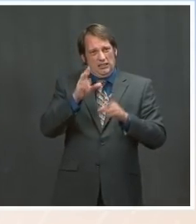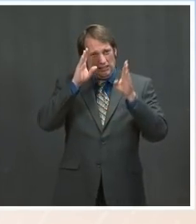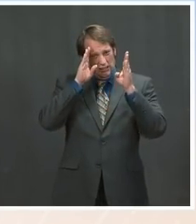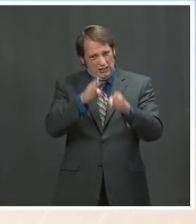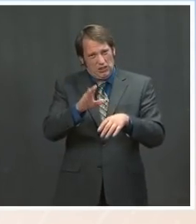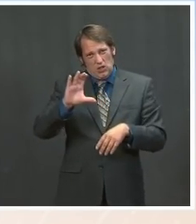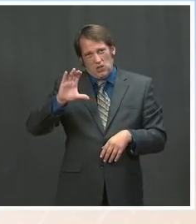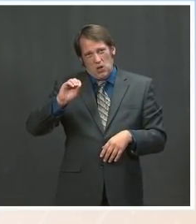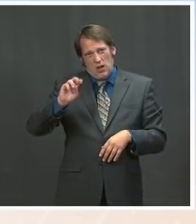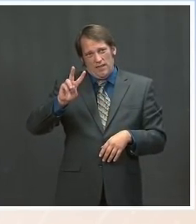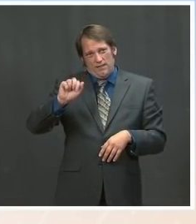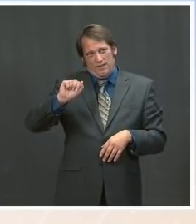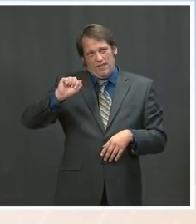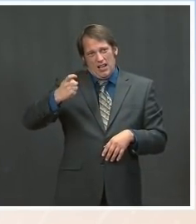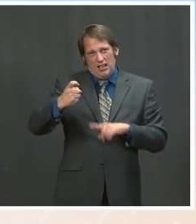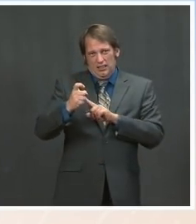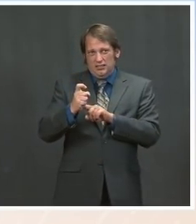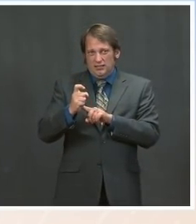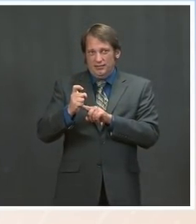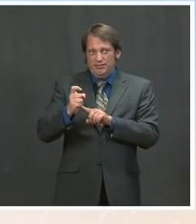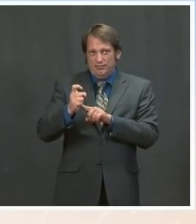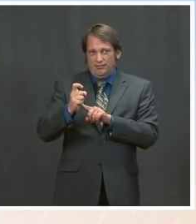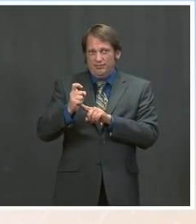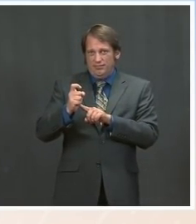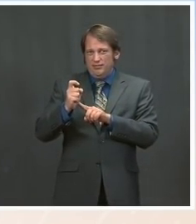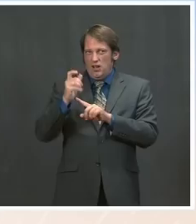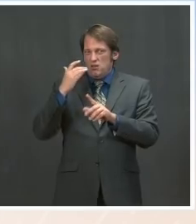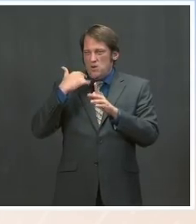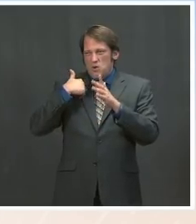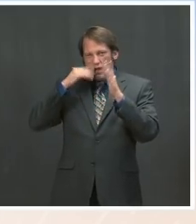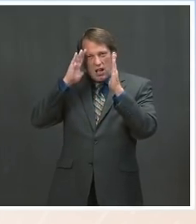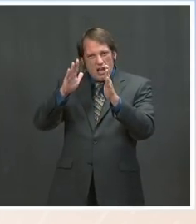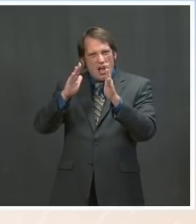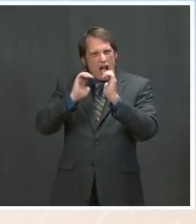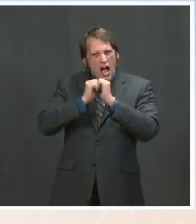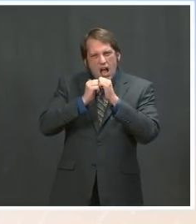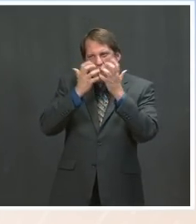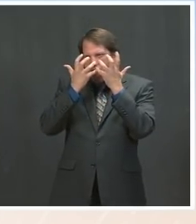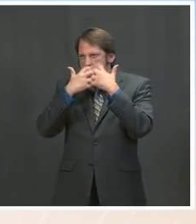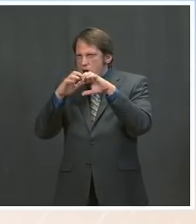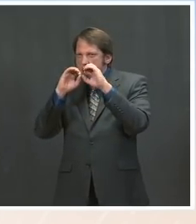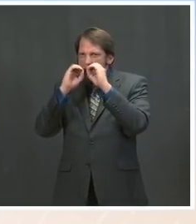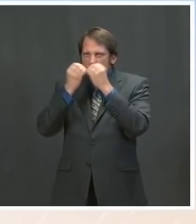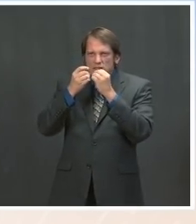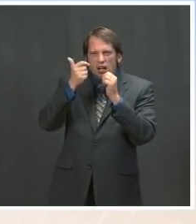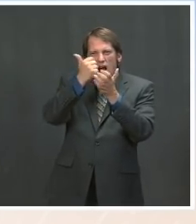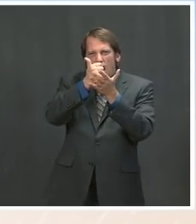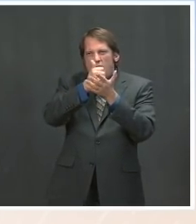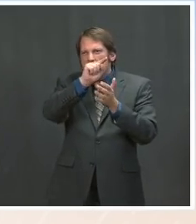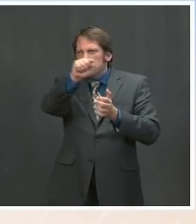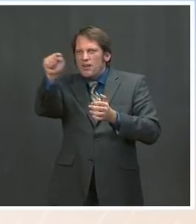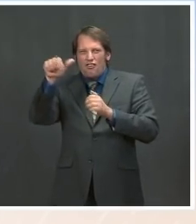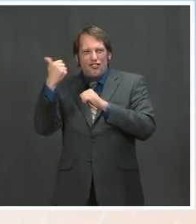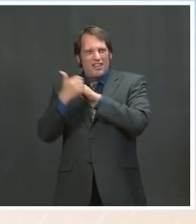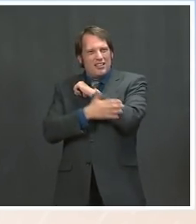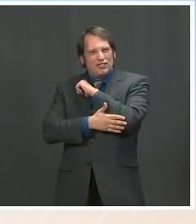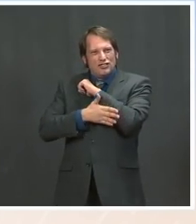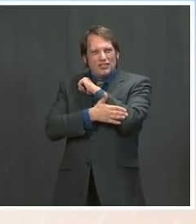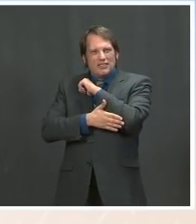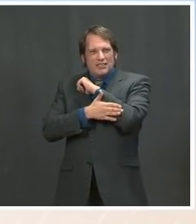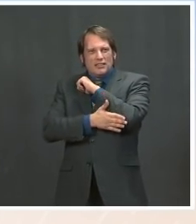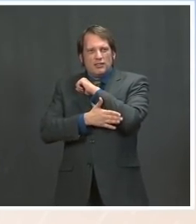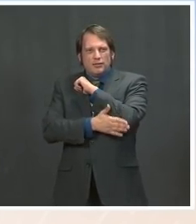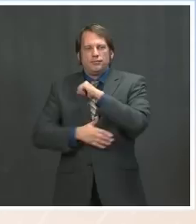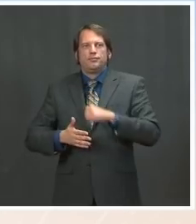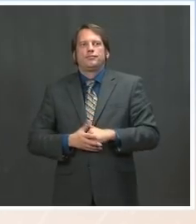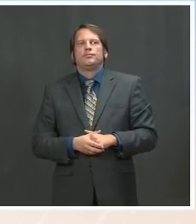aid and assist countries that need help the most. But our focus is on determining the most effective steps that will help